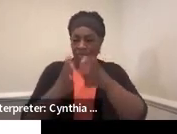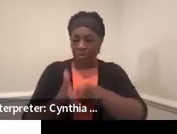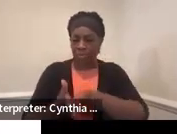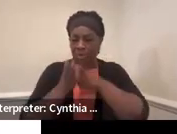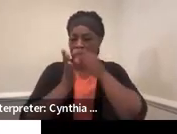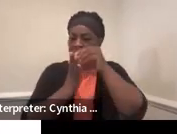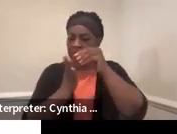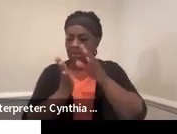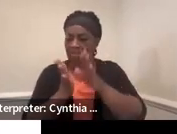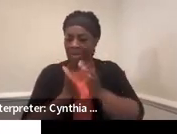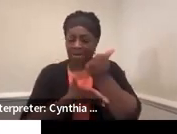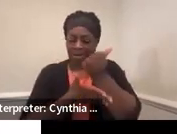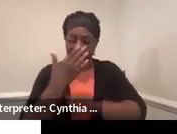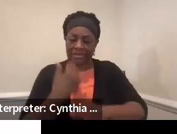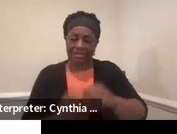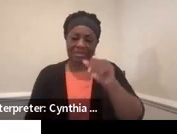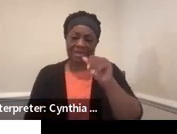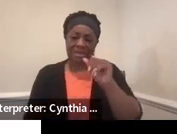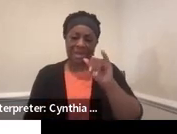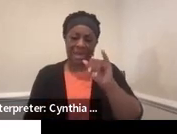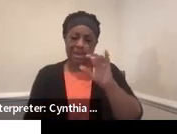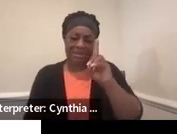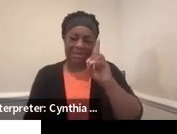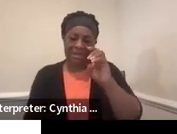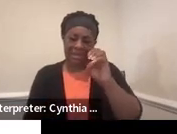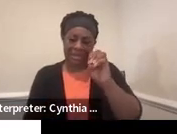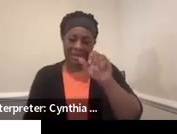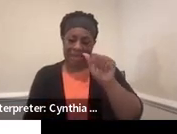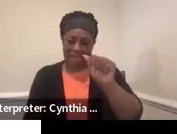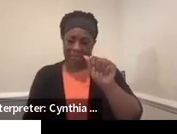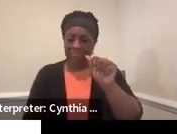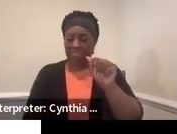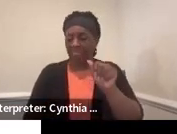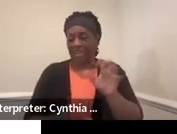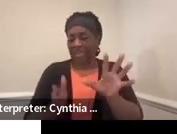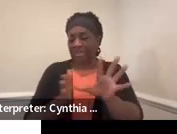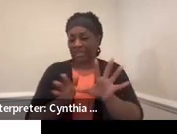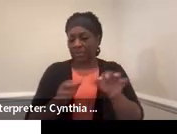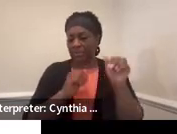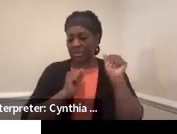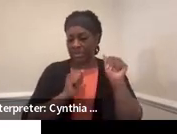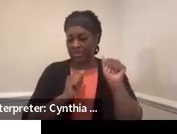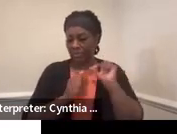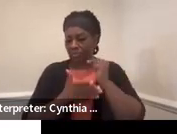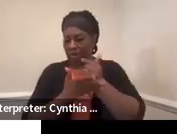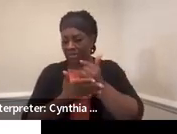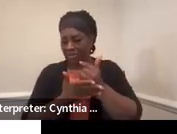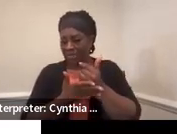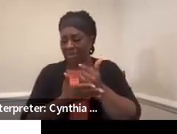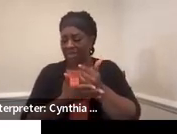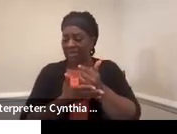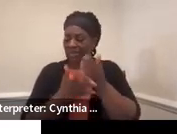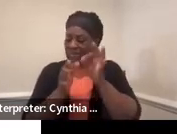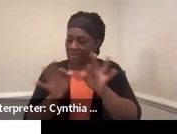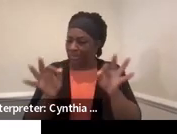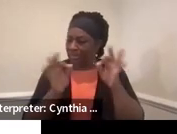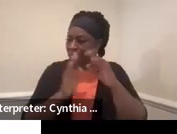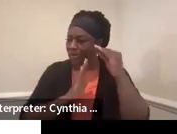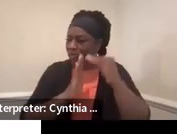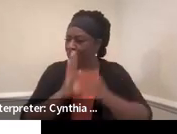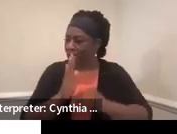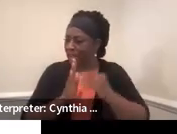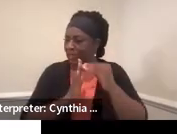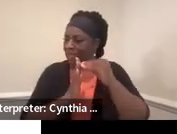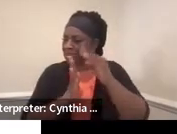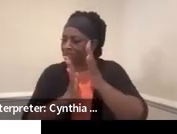IDEA. Graduating or leaving high school seniors get them. So don't forget about that document as well when we're talking